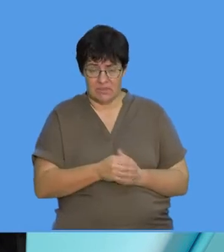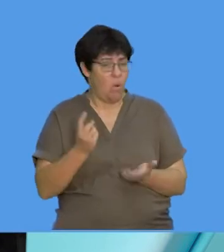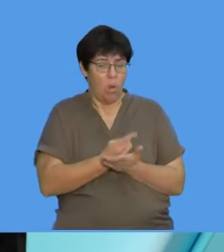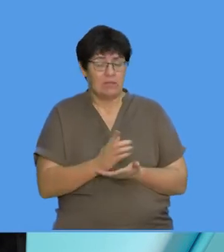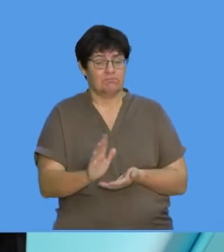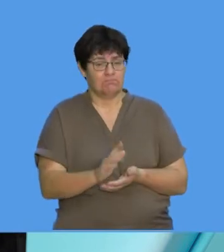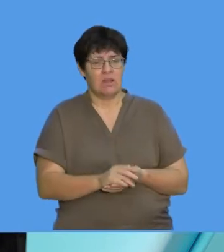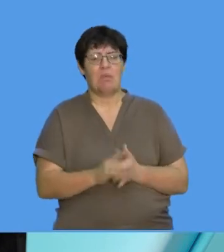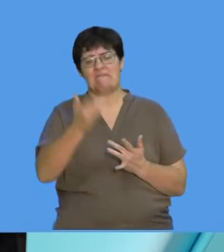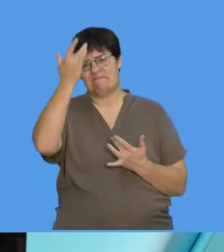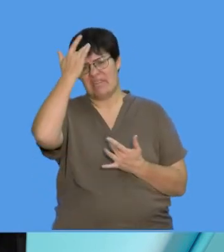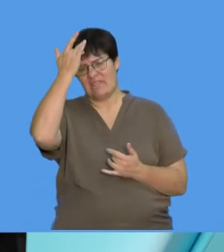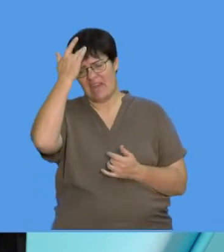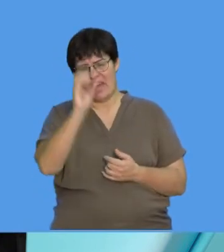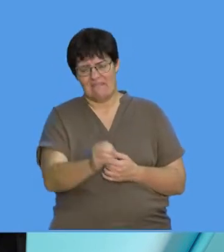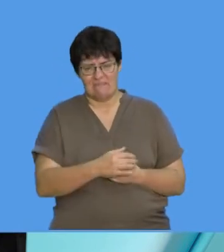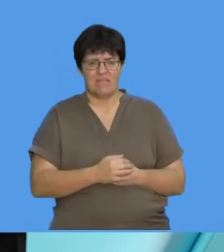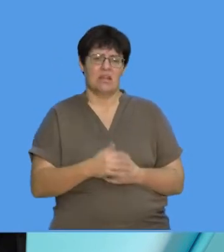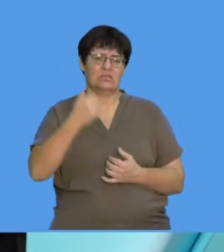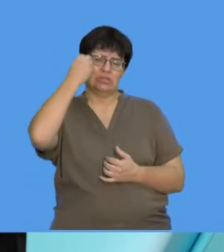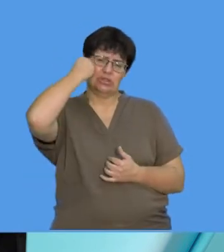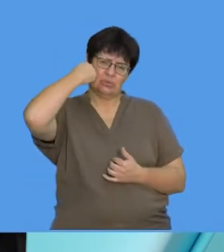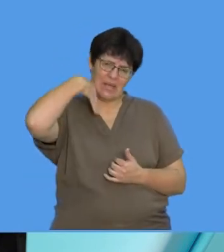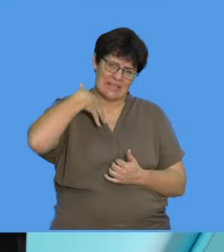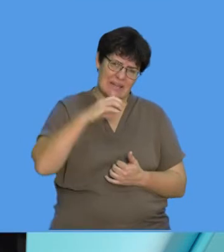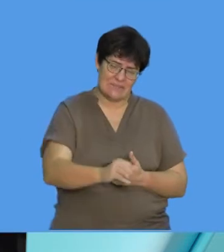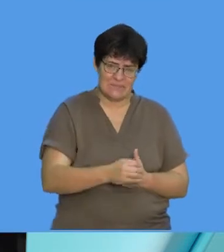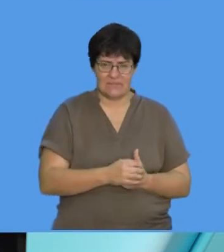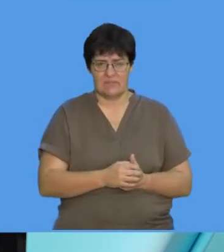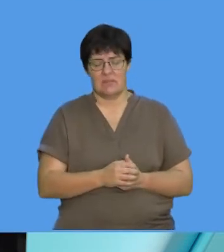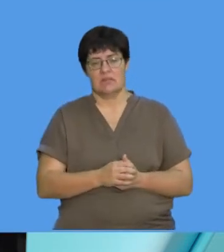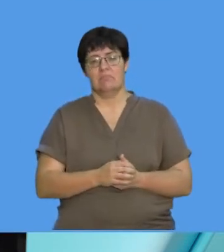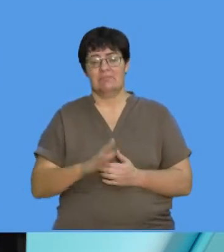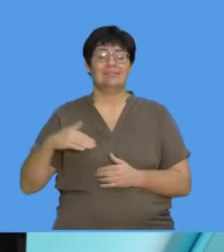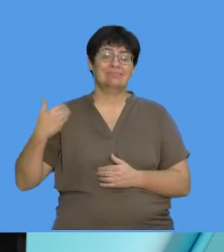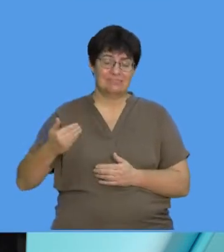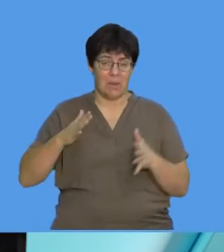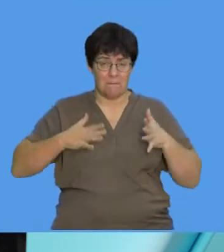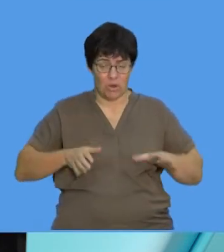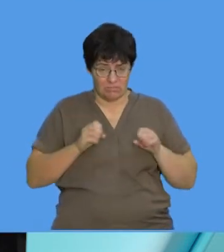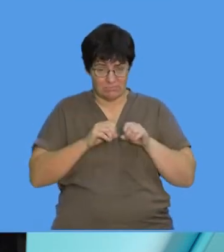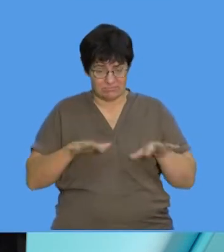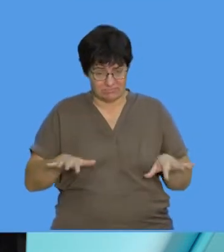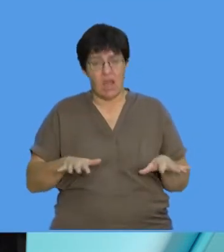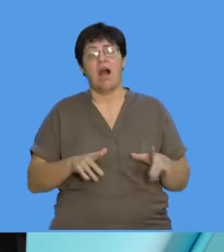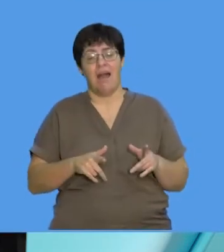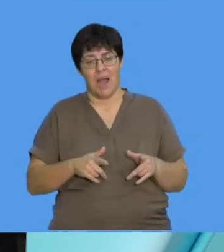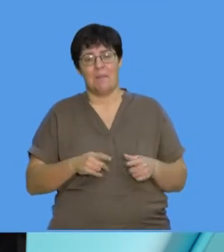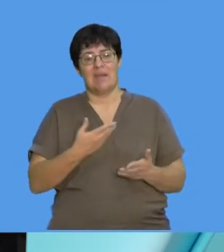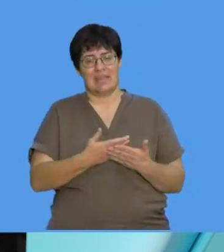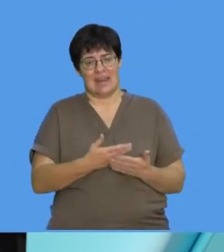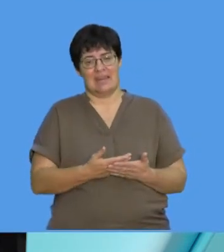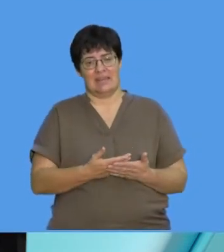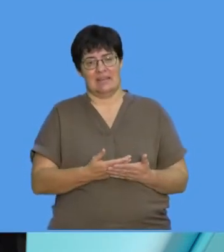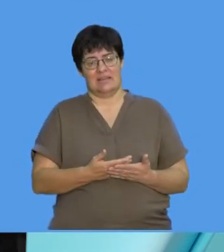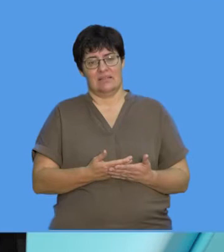We might have fever. We might have sweat. And if it carries on in our body, it can get to the stage